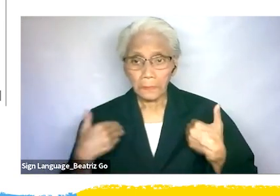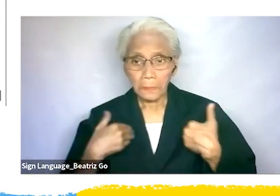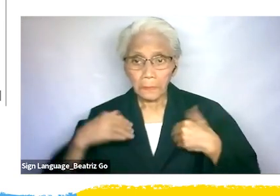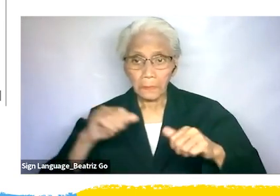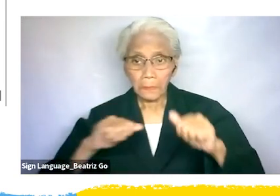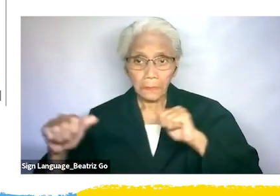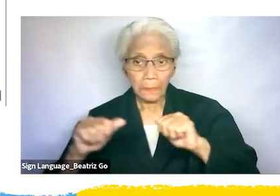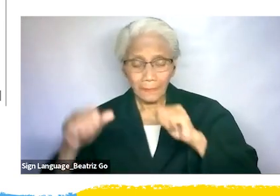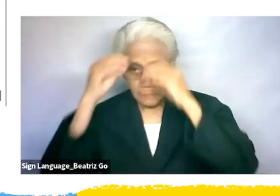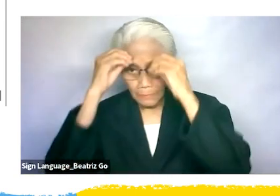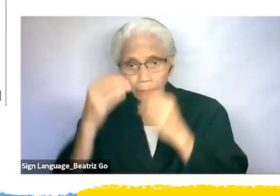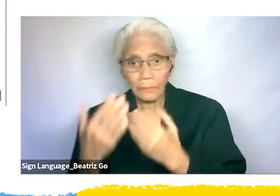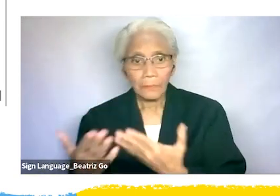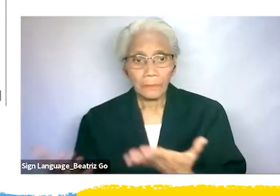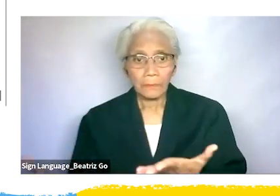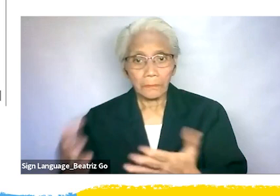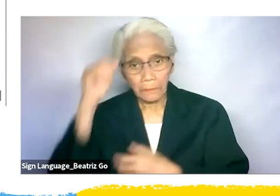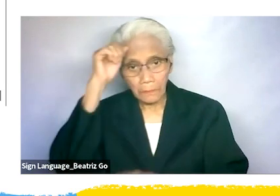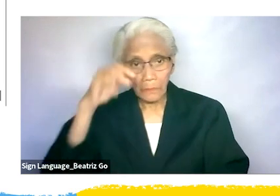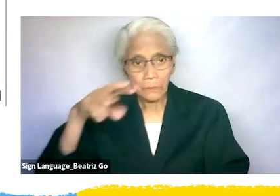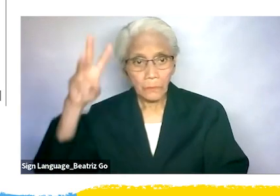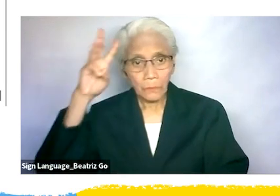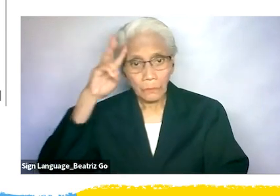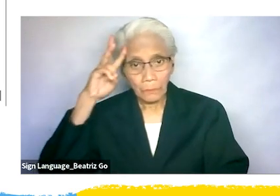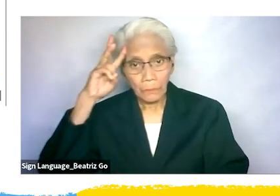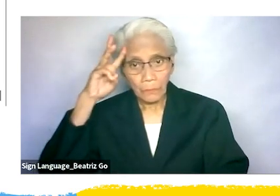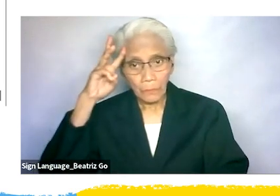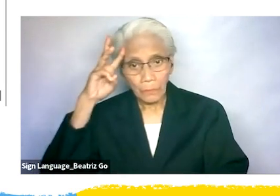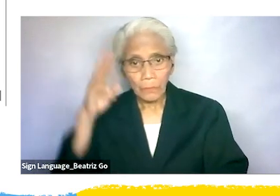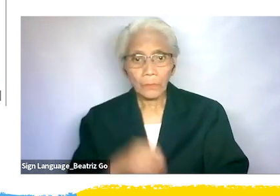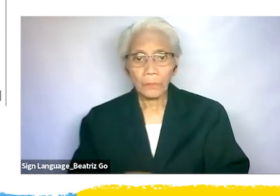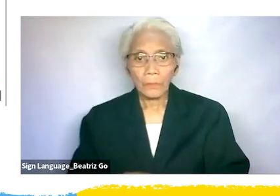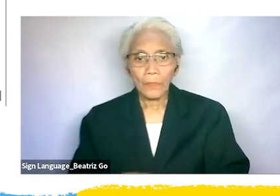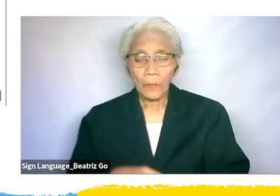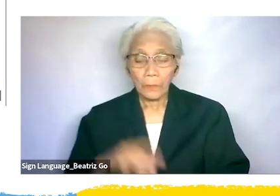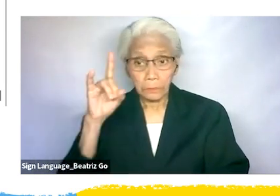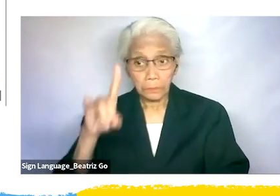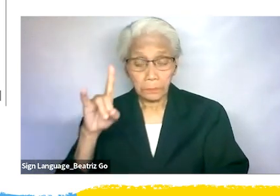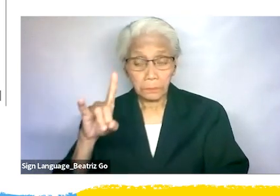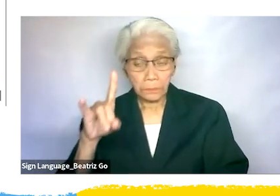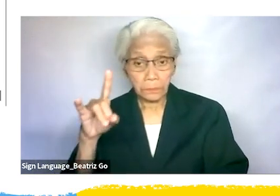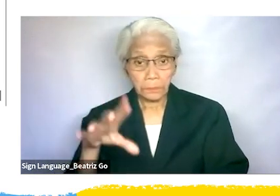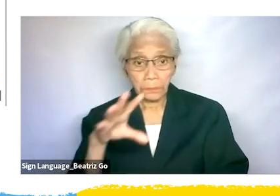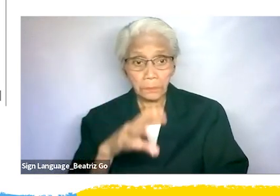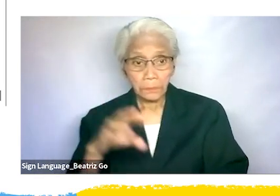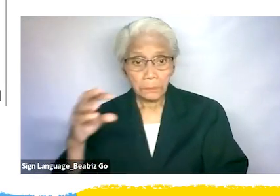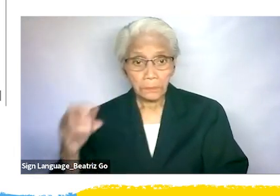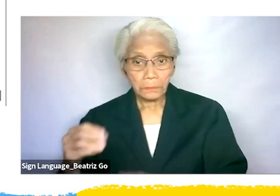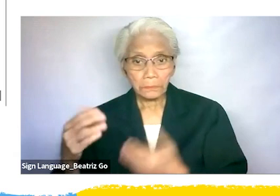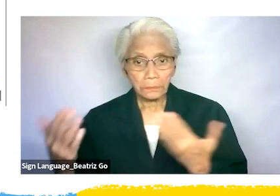information. The awareness lacing through various forms of media and channels, such as radio